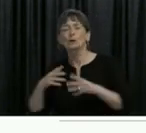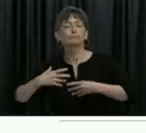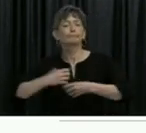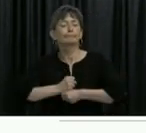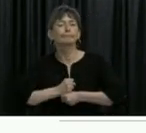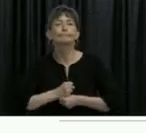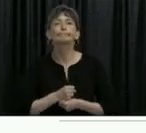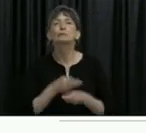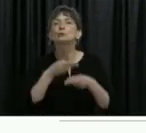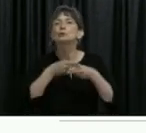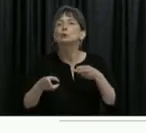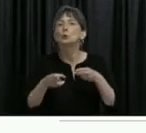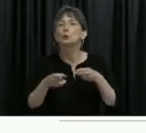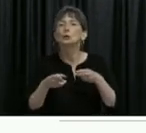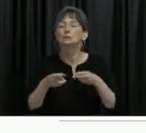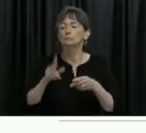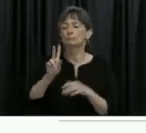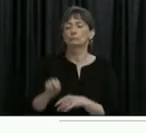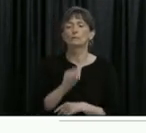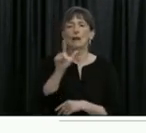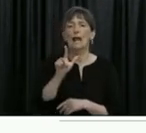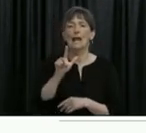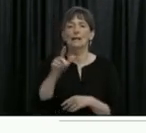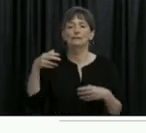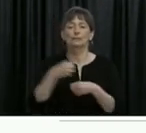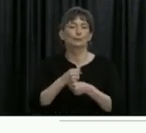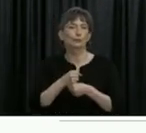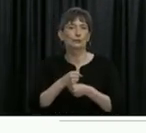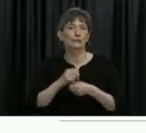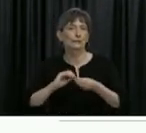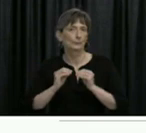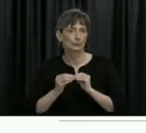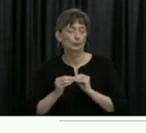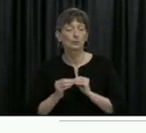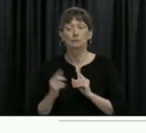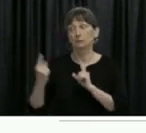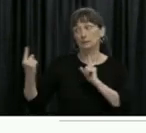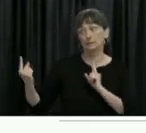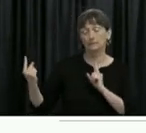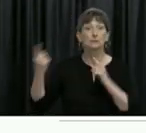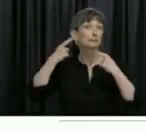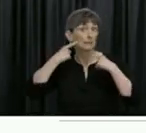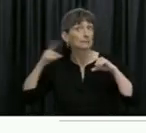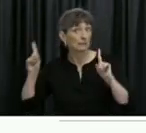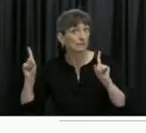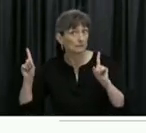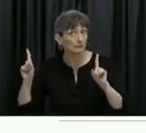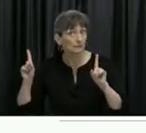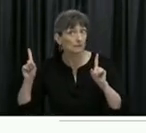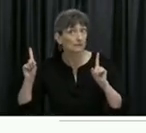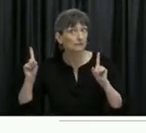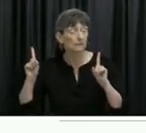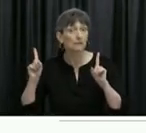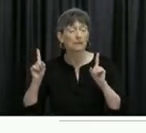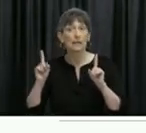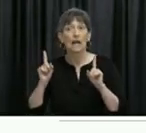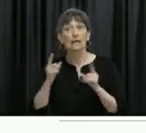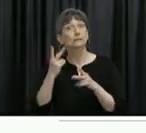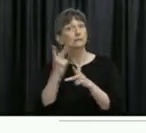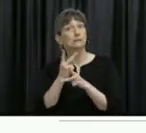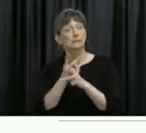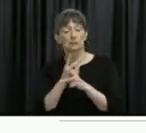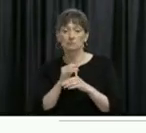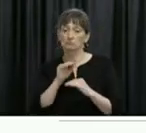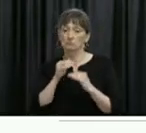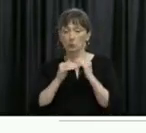snapshot in terms of the provincial summary, the success in terms of physical distancing that it's had in really keeping the case trajectories down